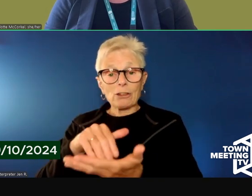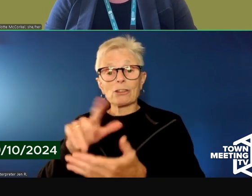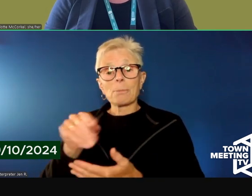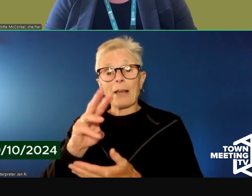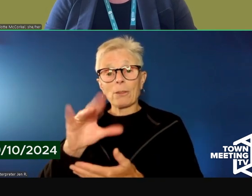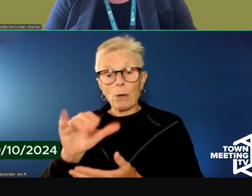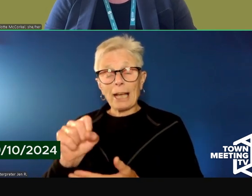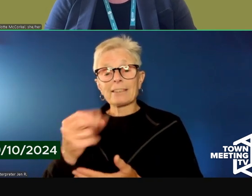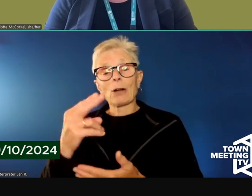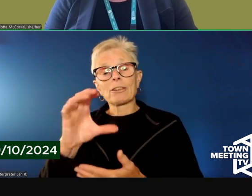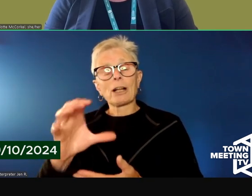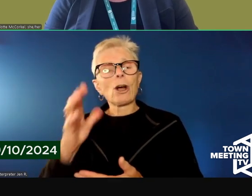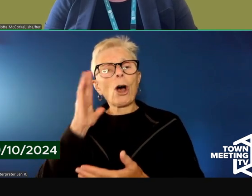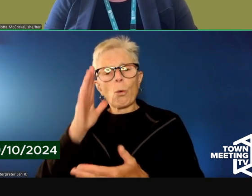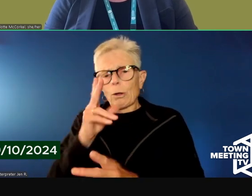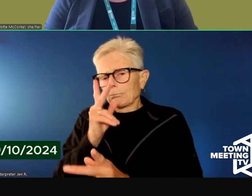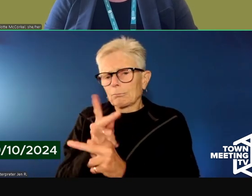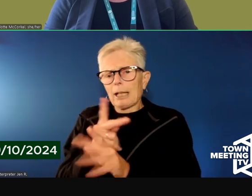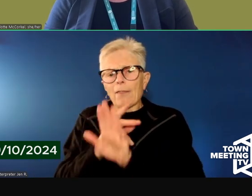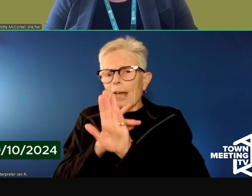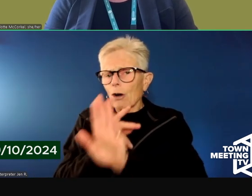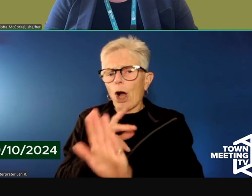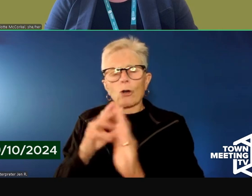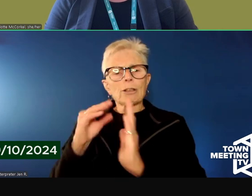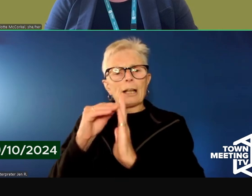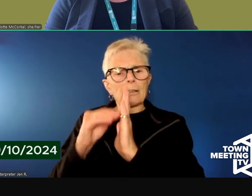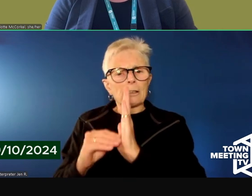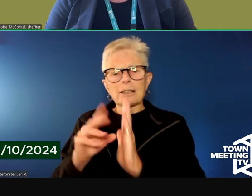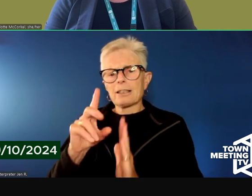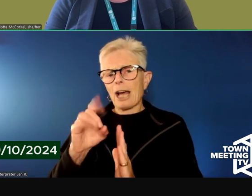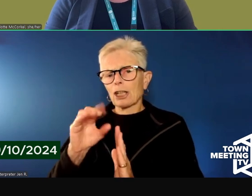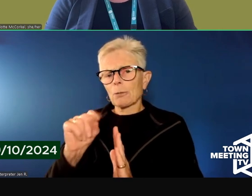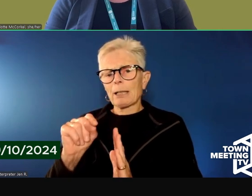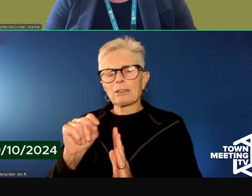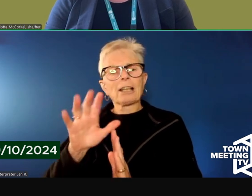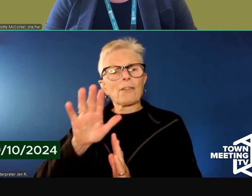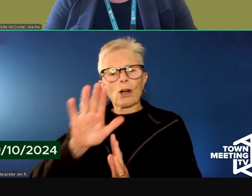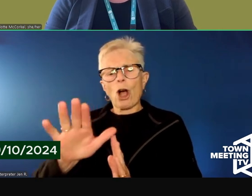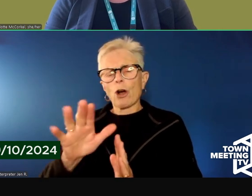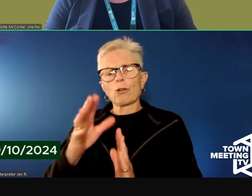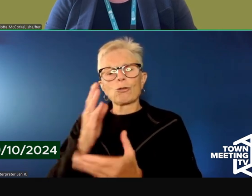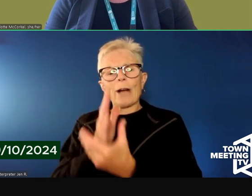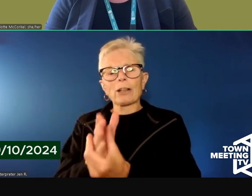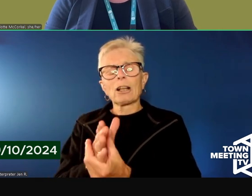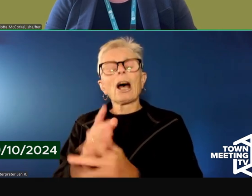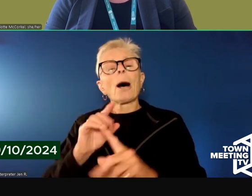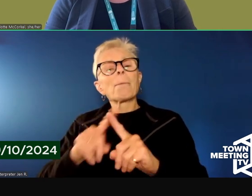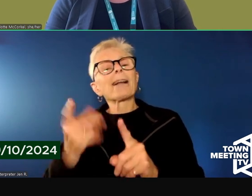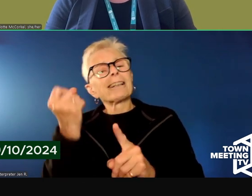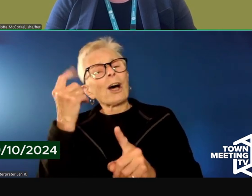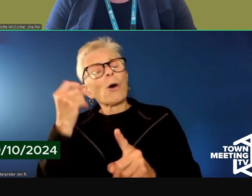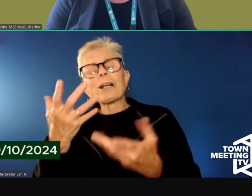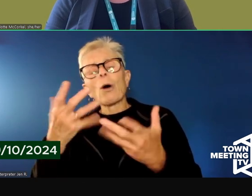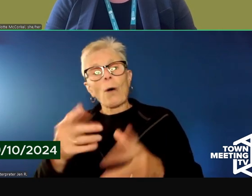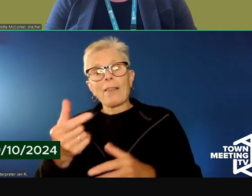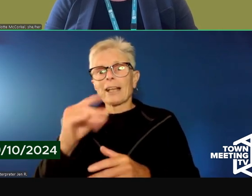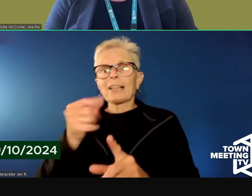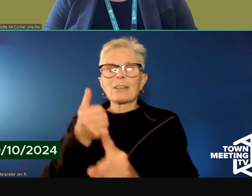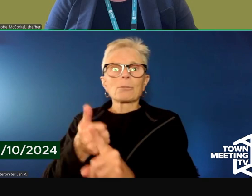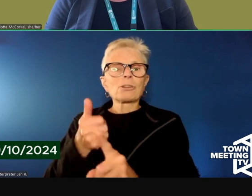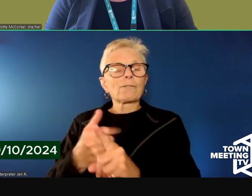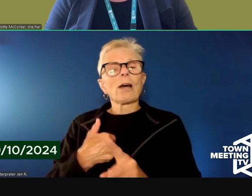their own documentation in their own record, but we don't want a guest to have to repeat their story and we want their care to be coordinated.